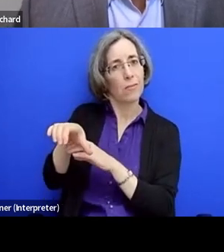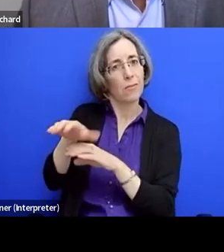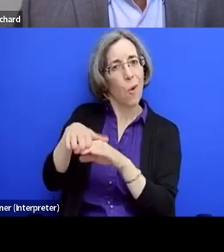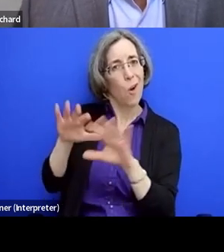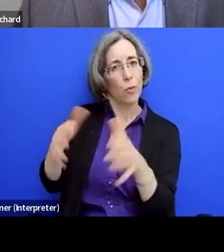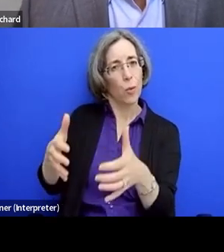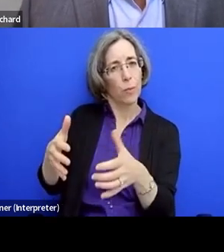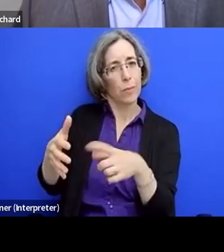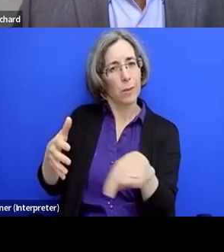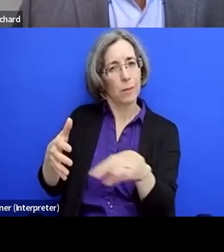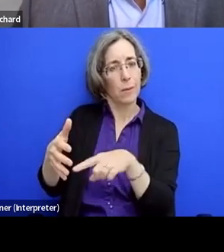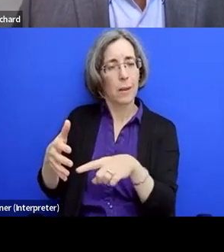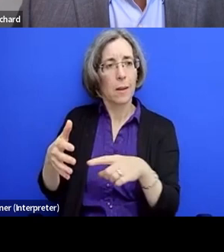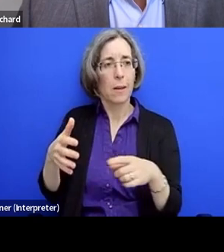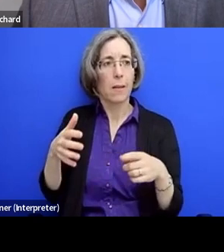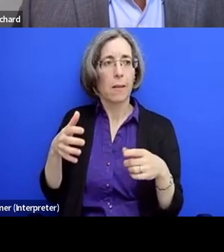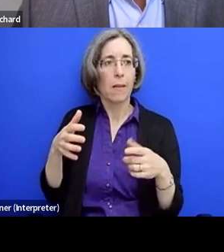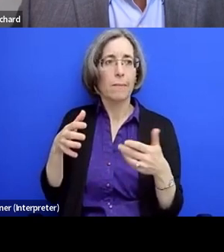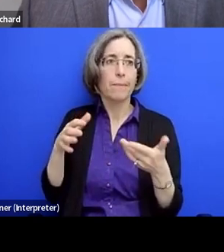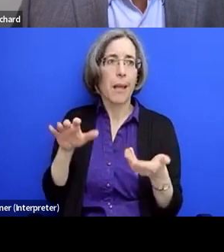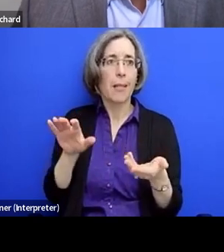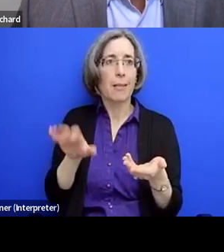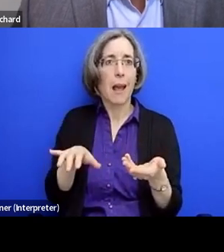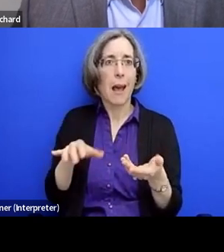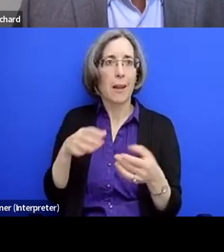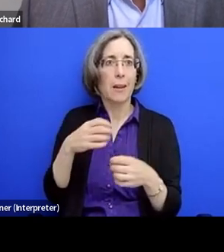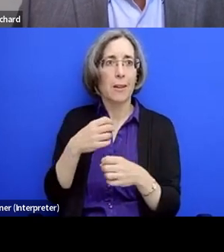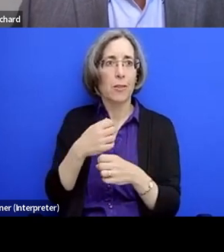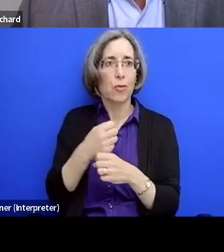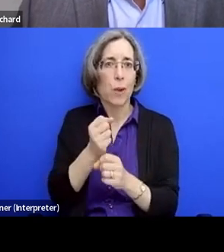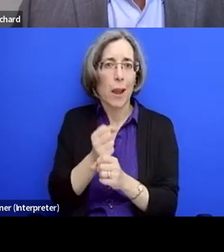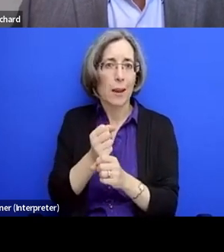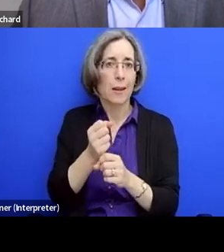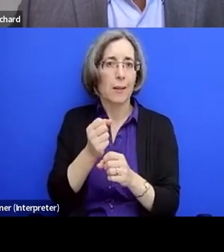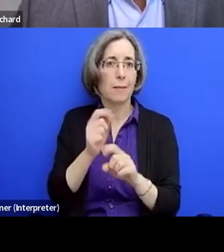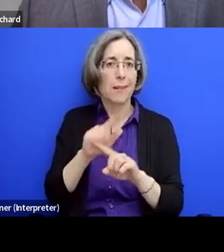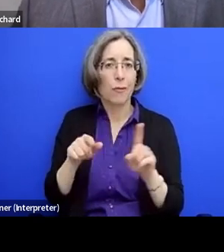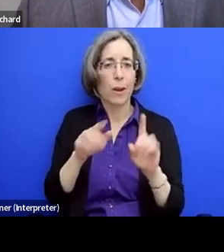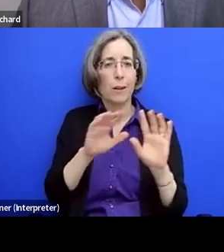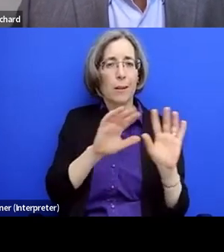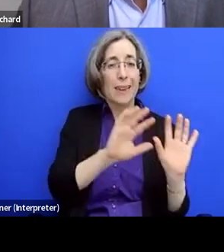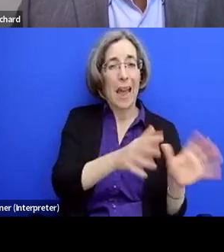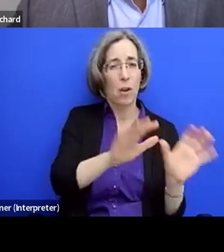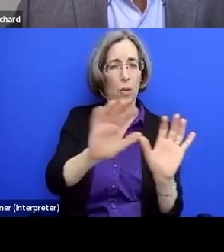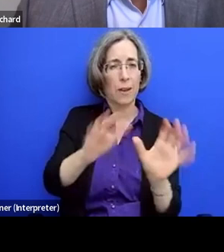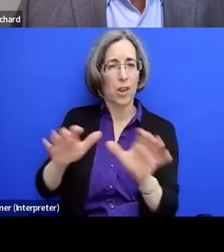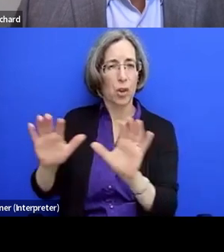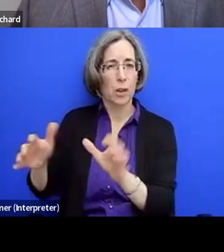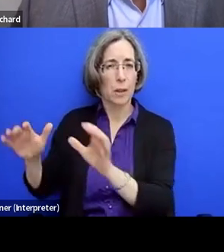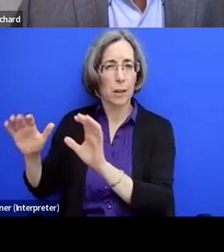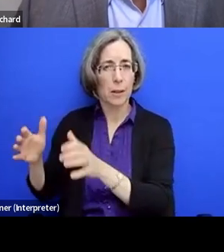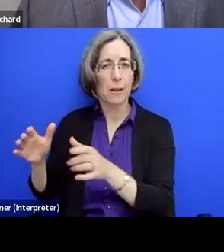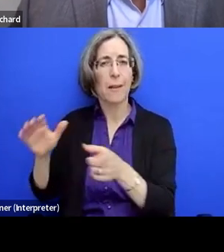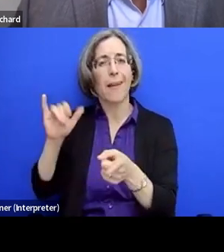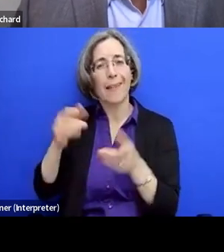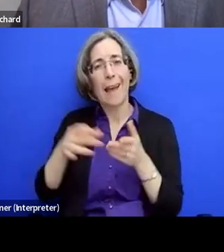um, these kinds of categorizations, which then fed into sort of the eugenics,